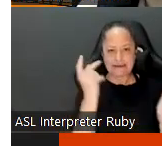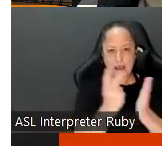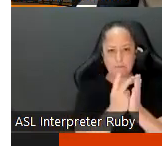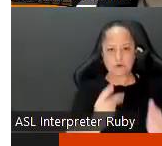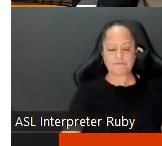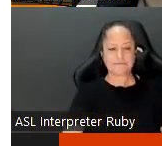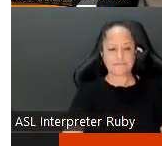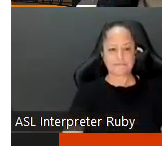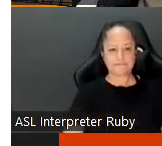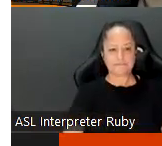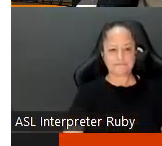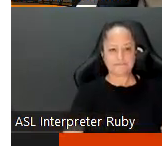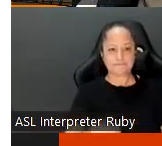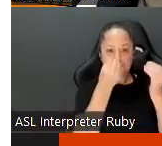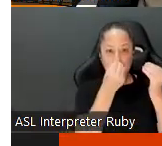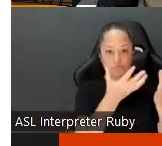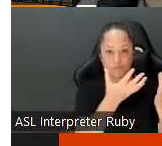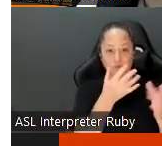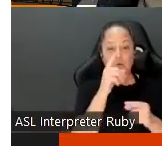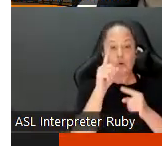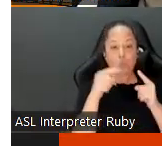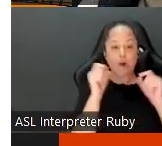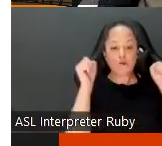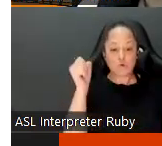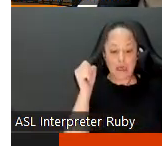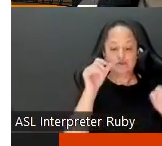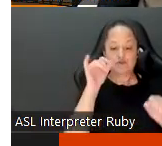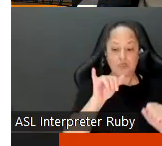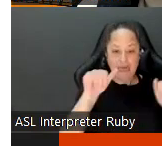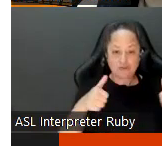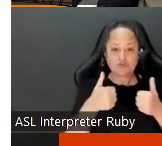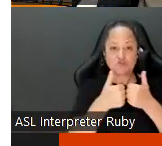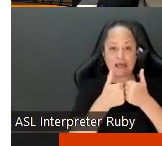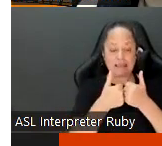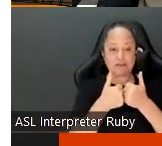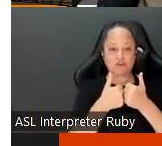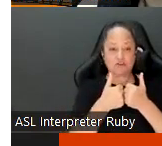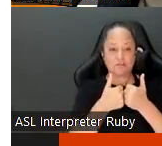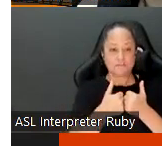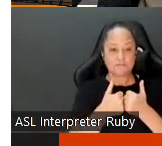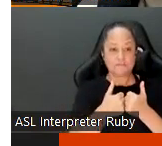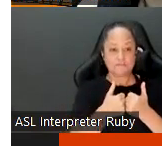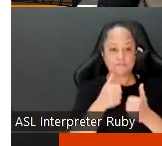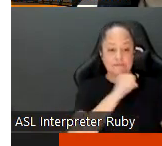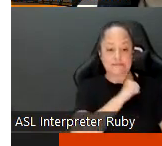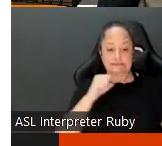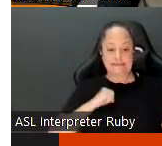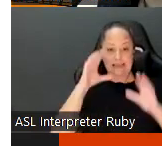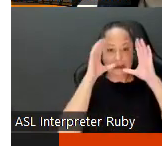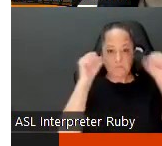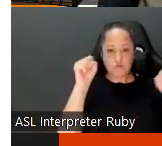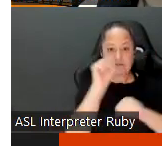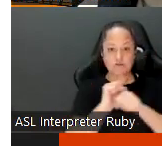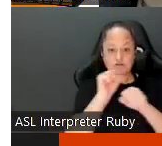um also note that when you exercise your peremptory challenge um it is the senate president's job